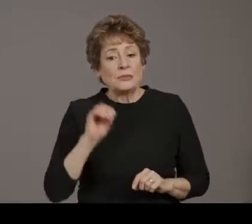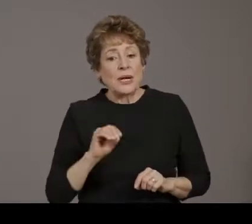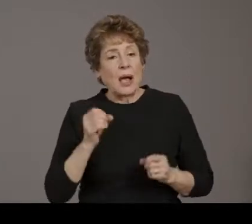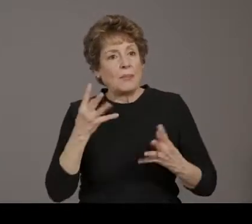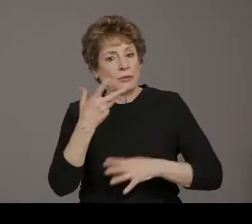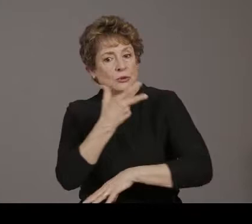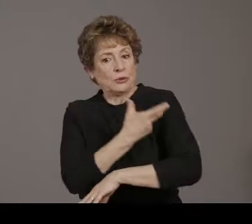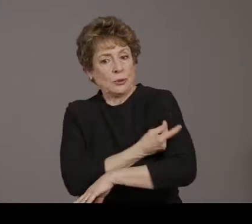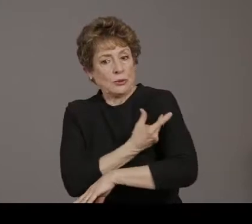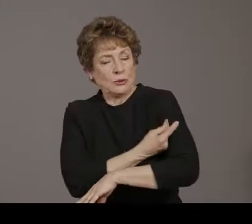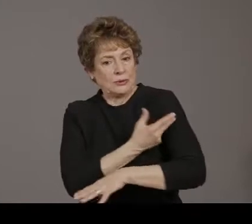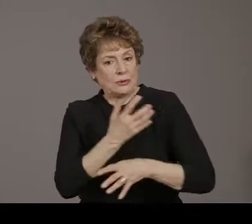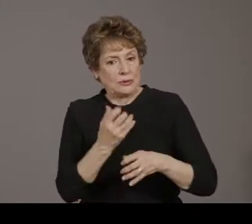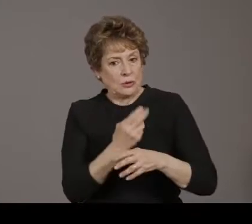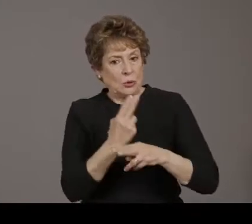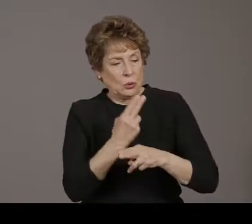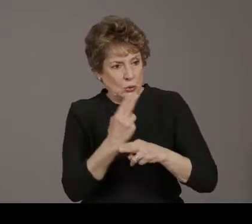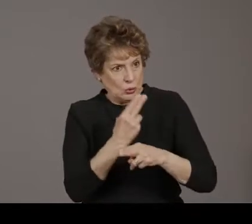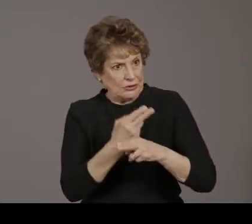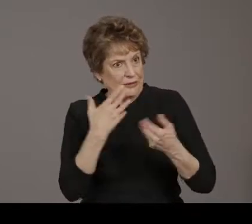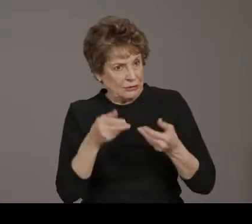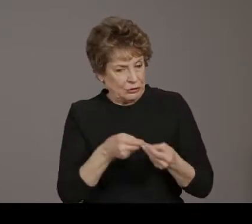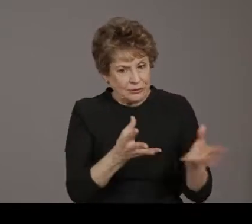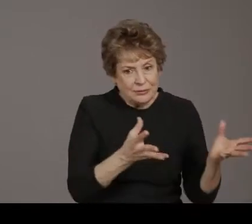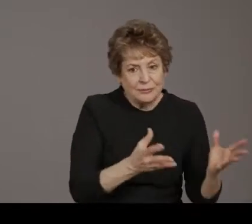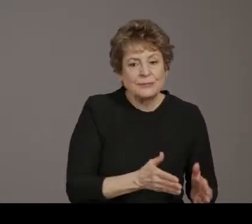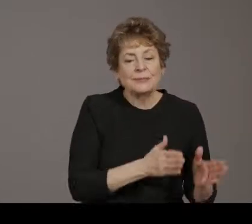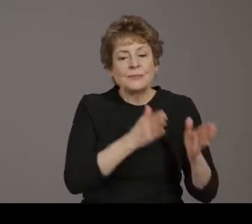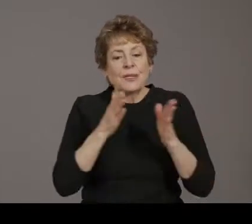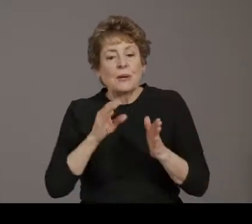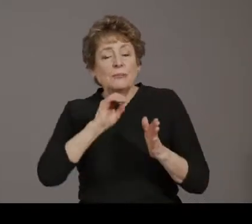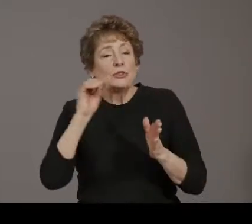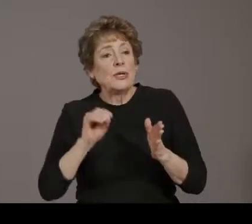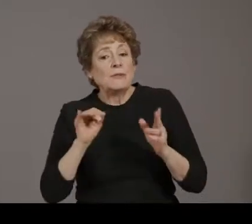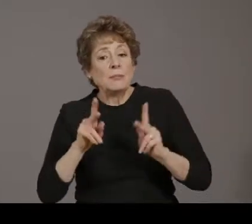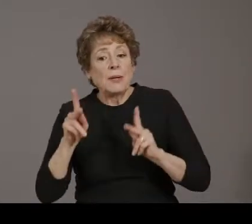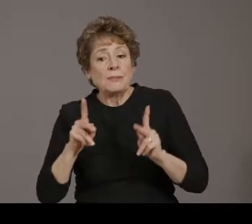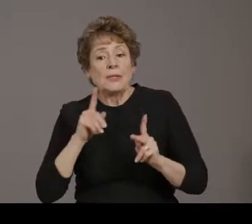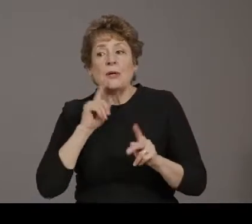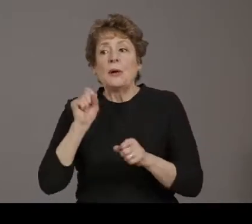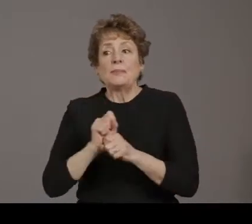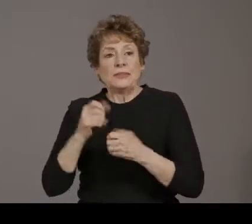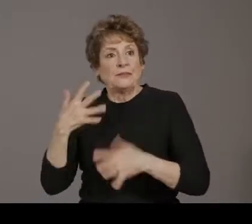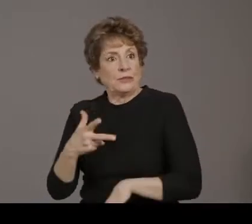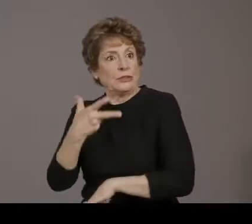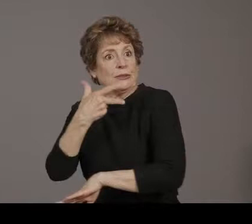as the percent of people who have been vaccinated and we'll continue to add to this website.